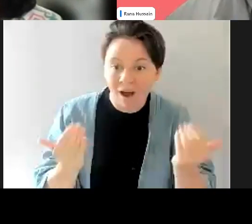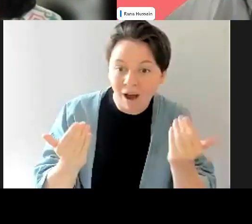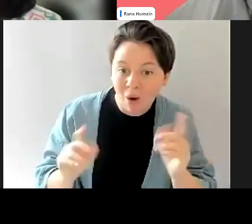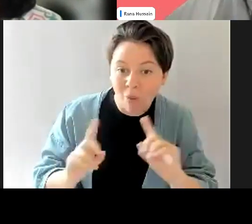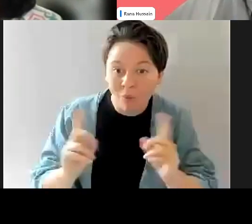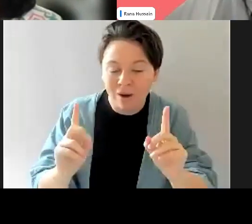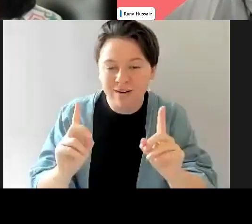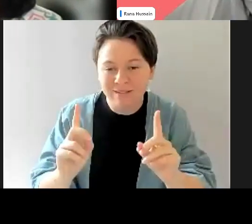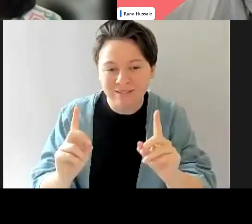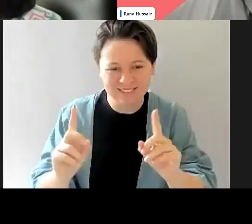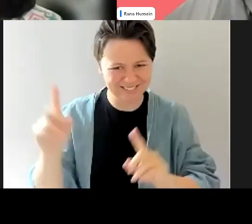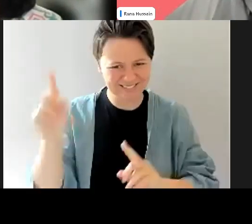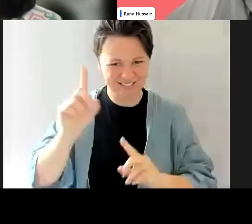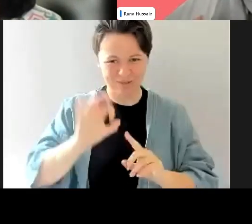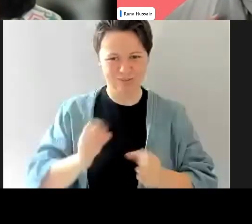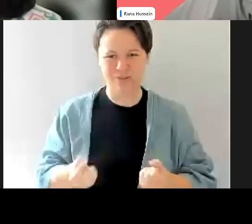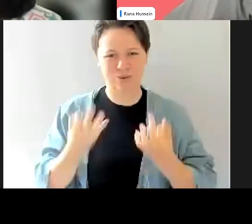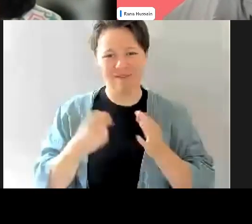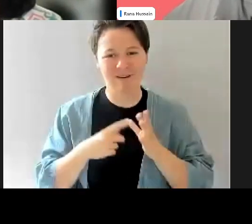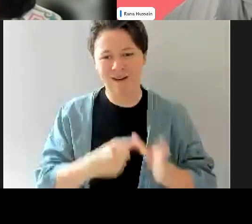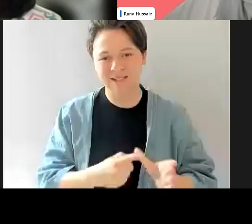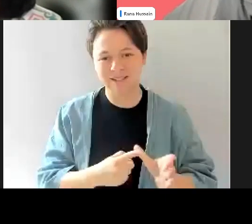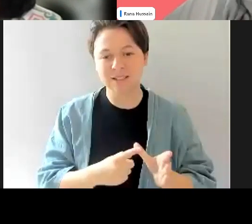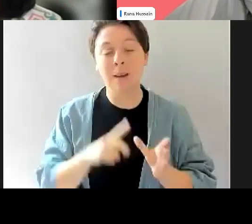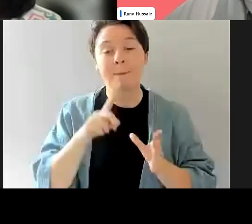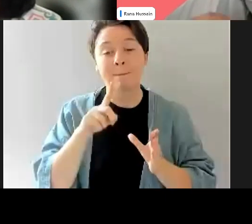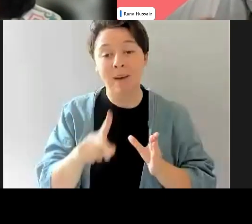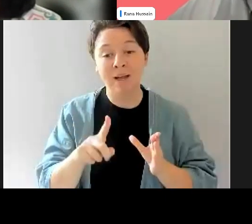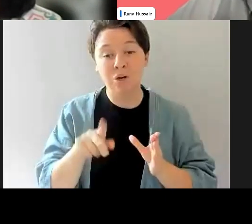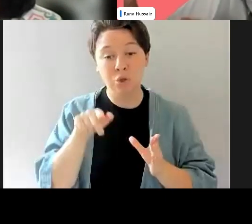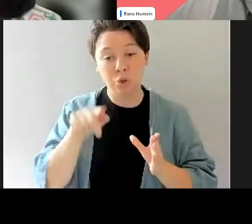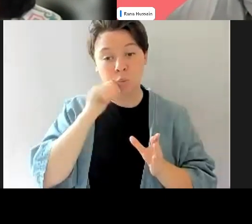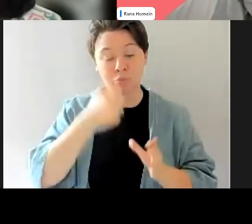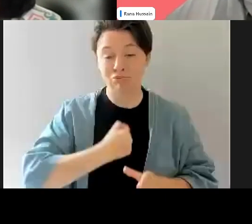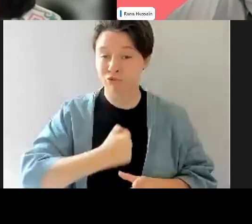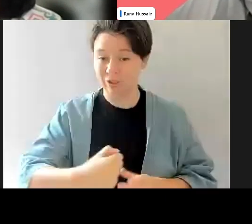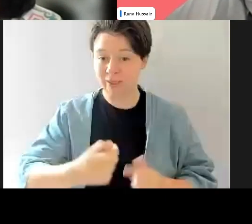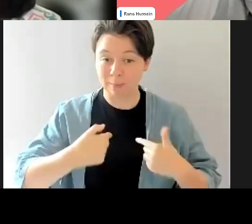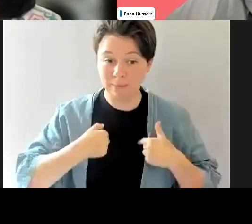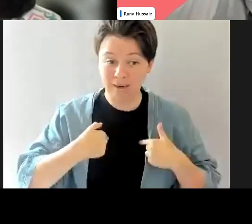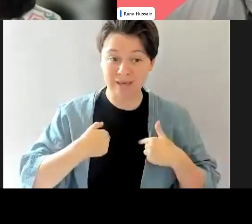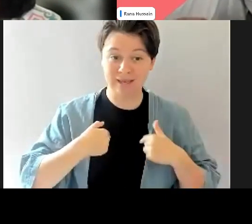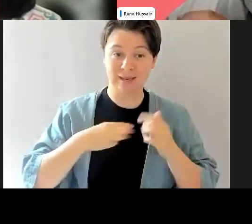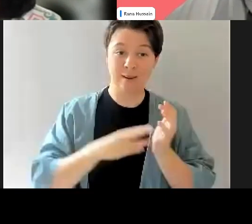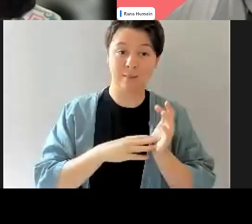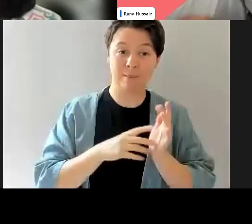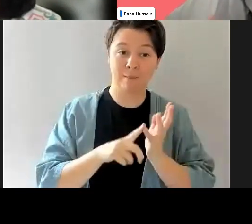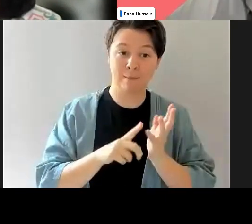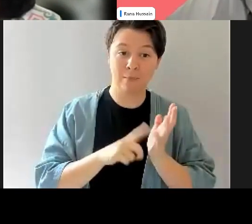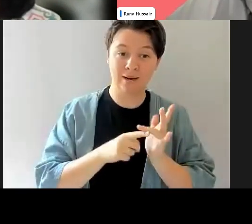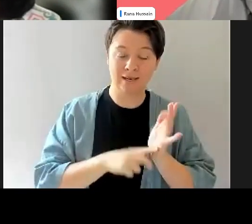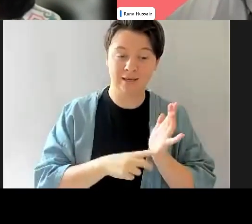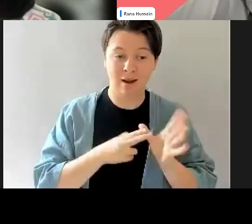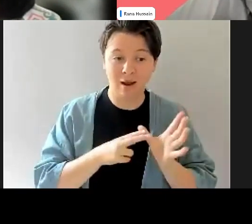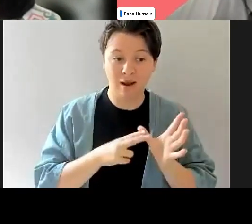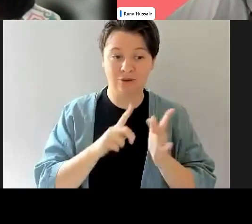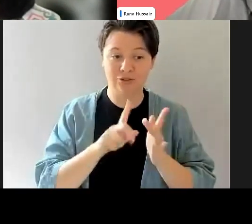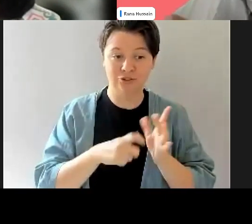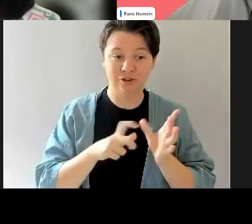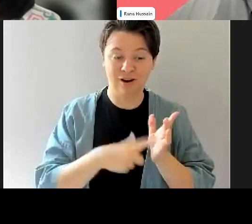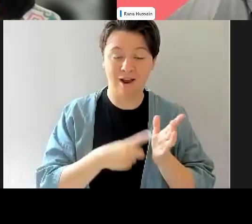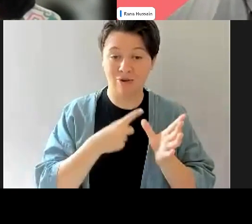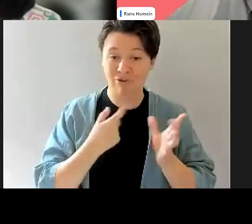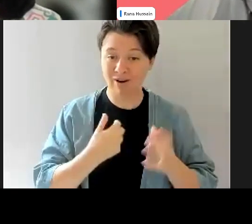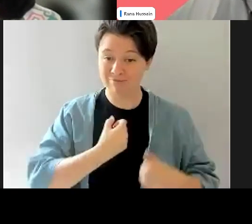You're not going to get them today, but you're going to bring someone like me in or Jakarin or Melina in to then help you think